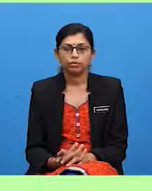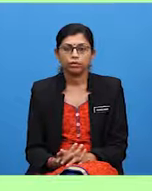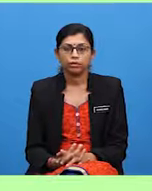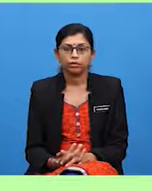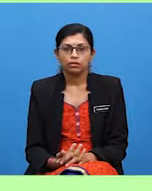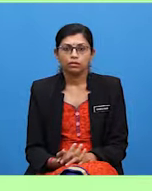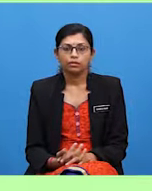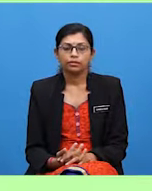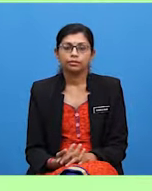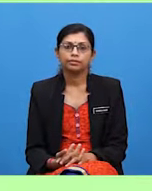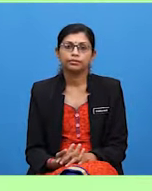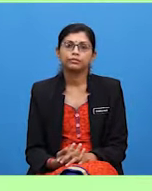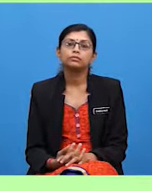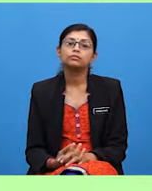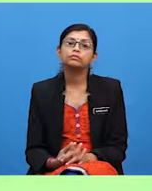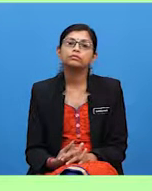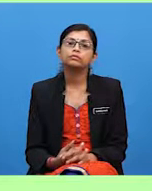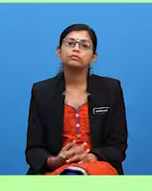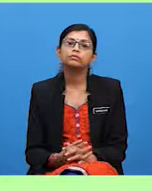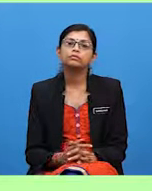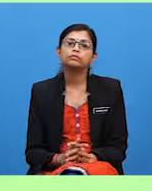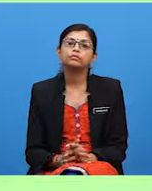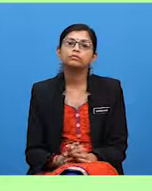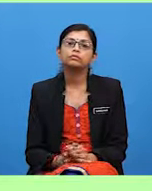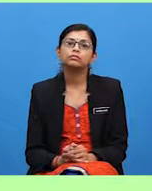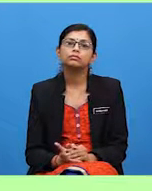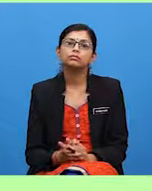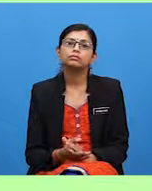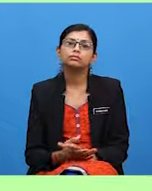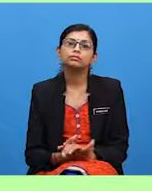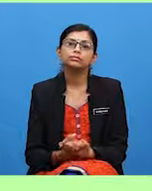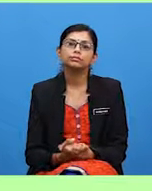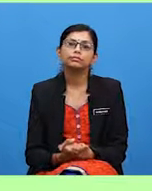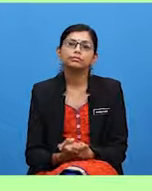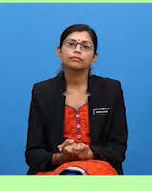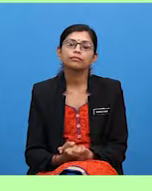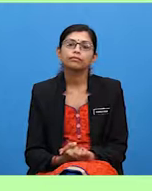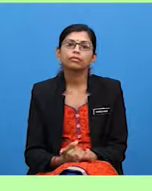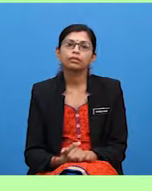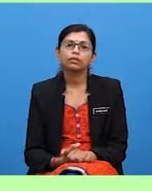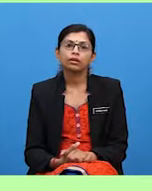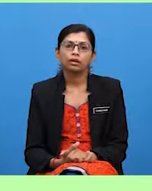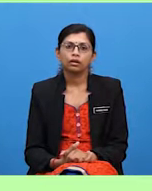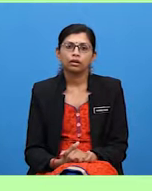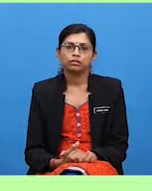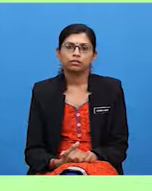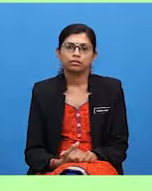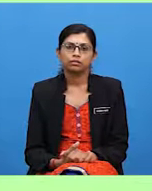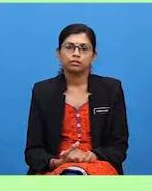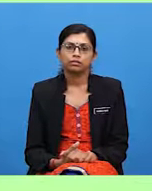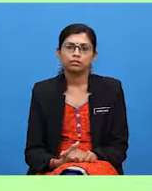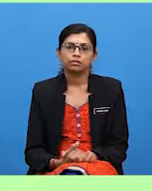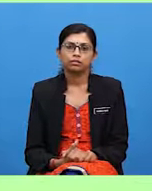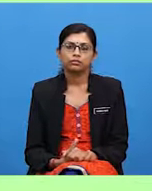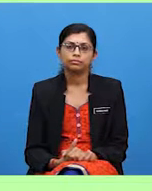intelligent? What do whales do when people watch them from boats? What does Chris